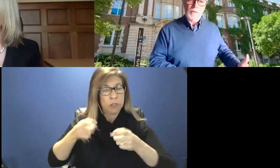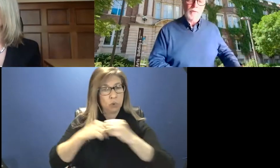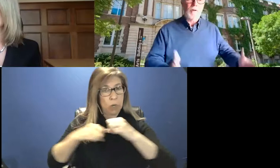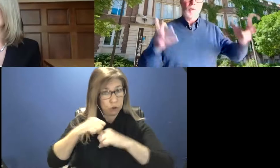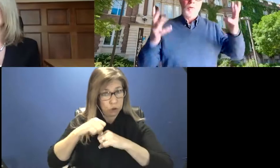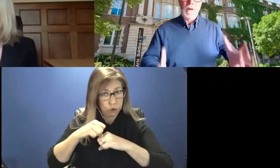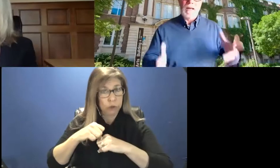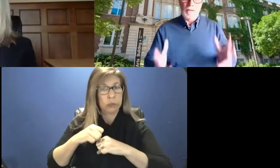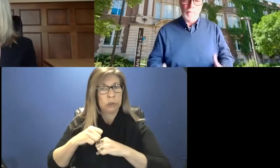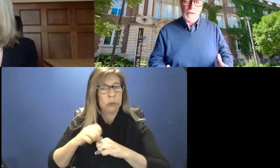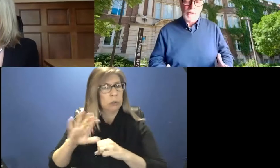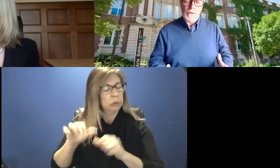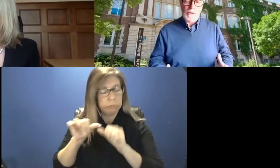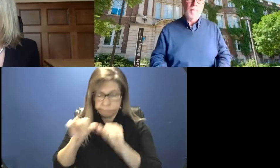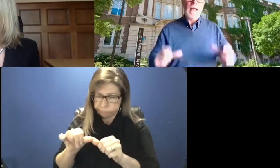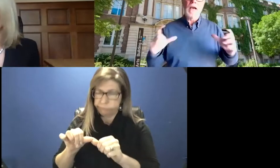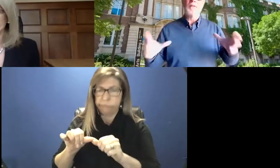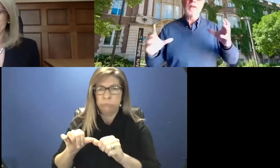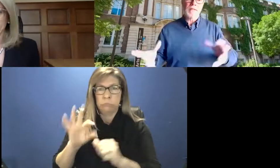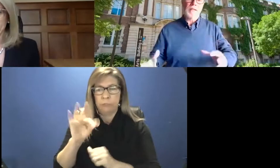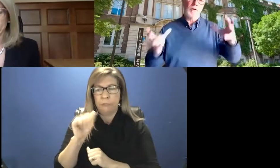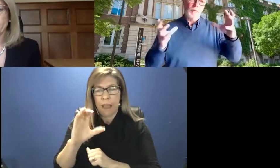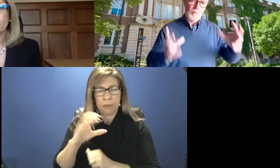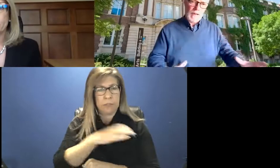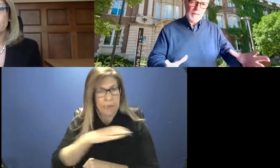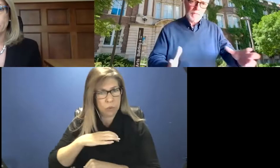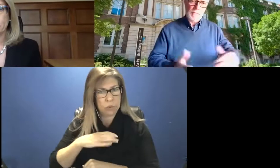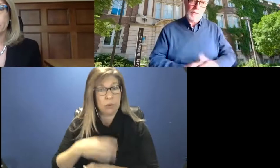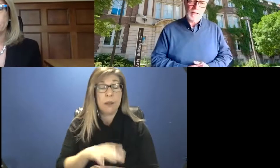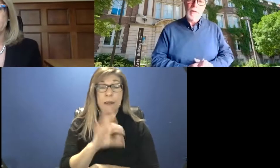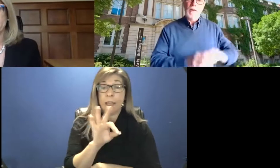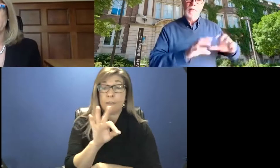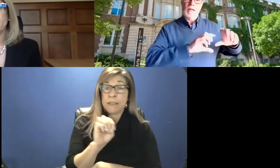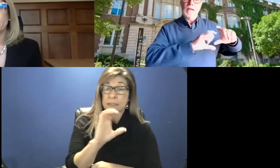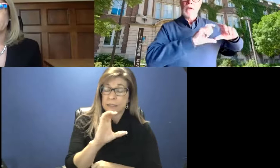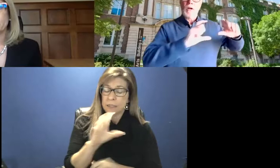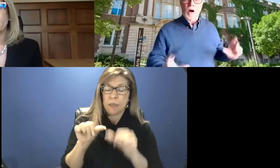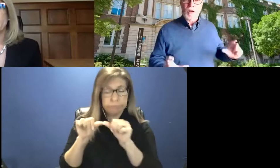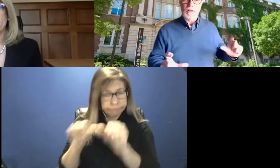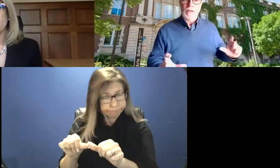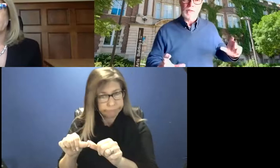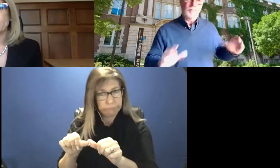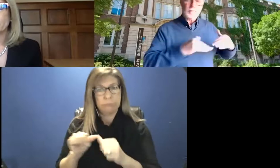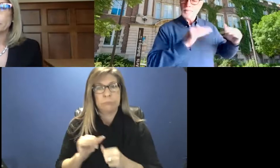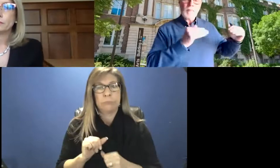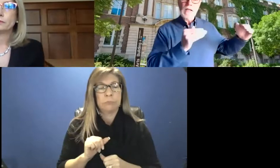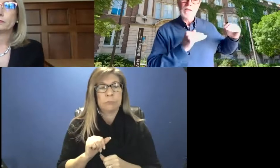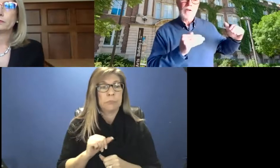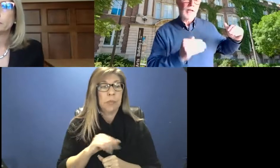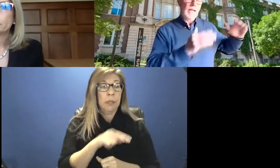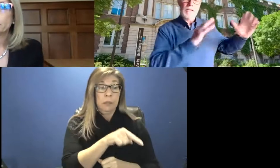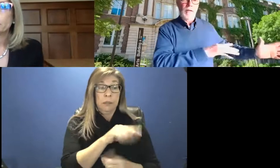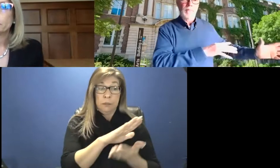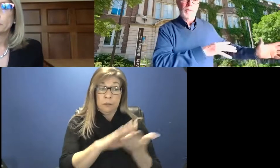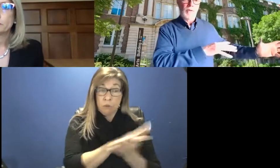councils remains in place. FEC remains in place. The college is